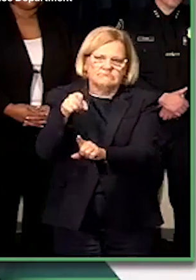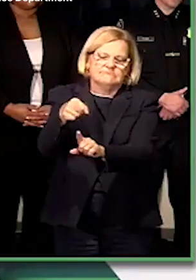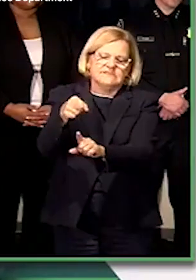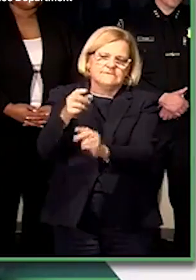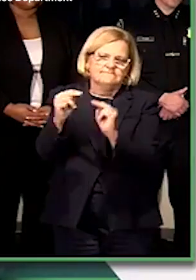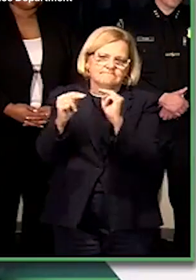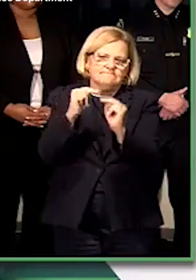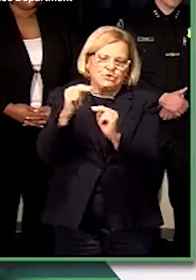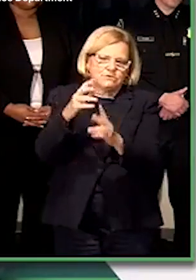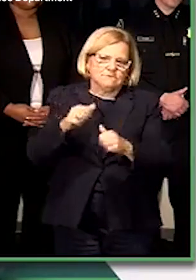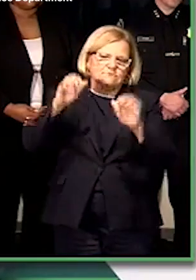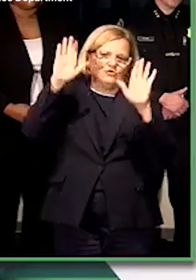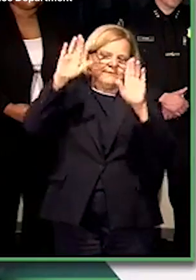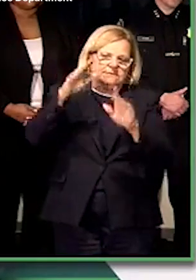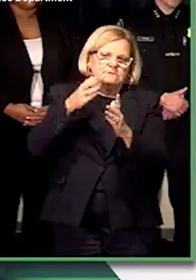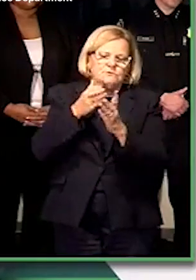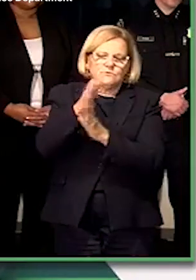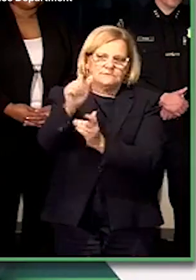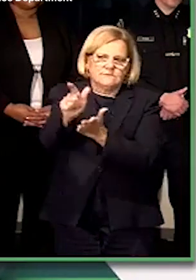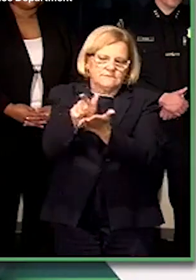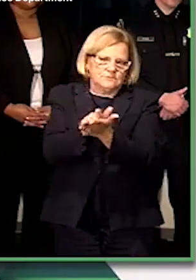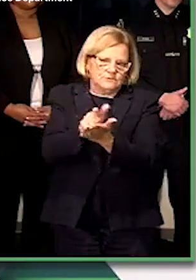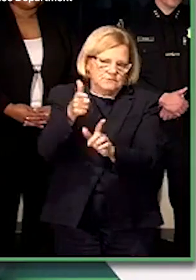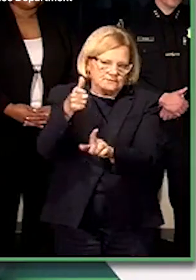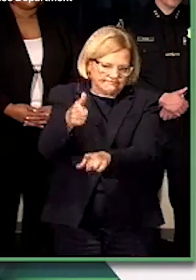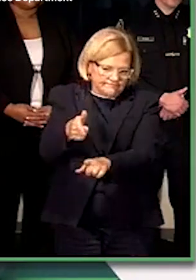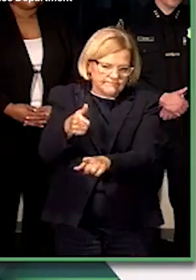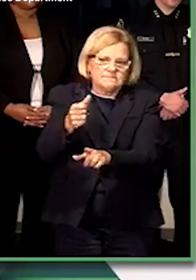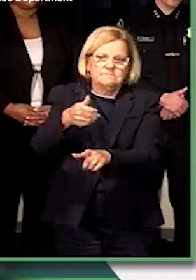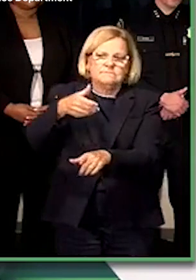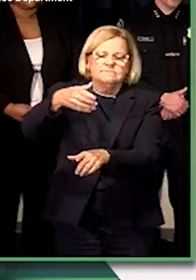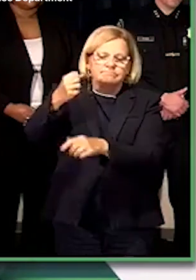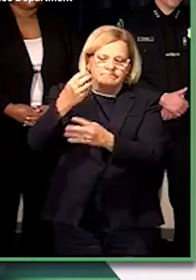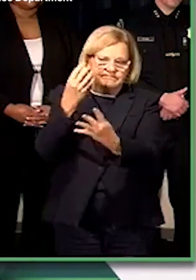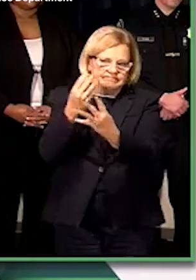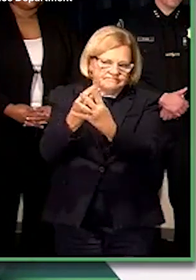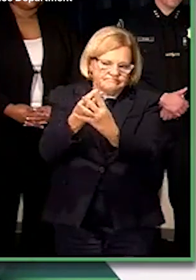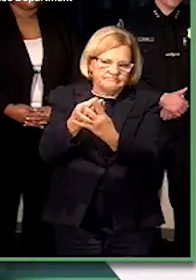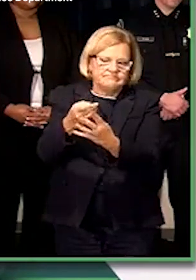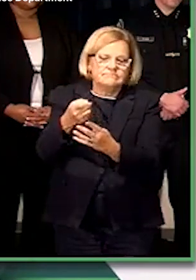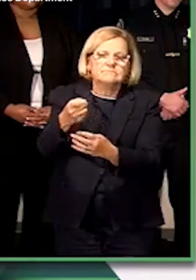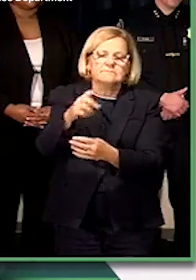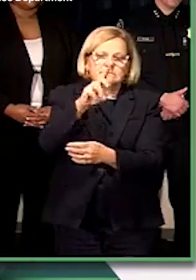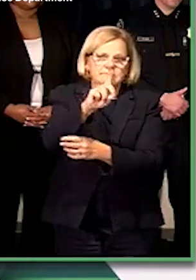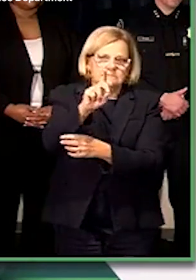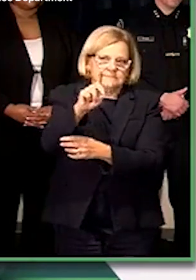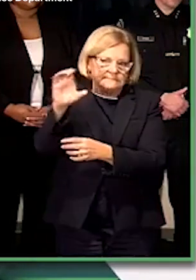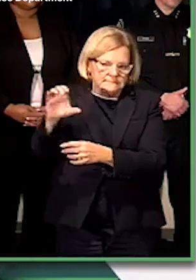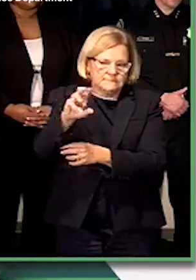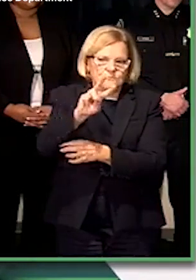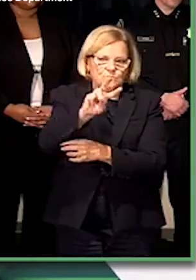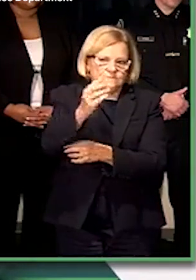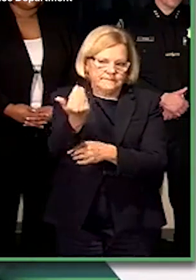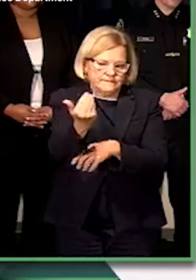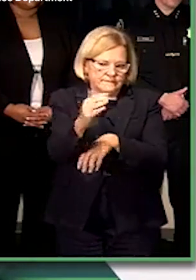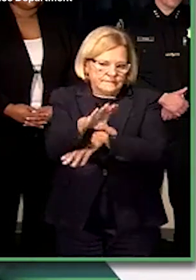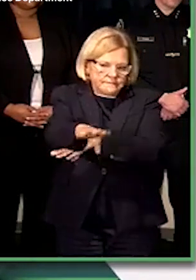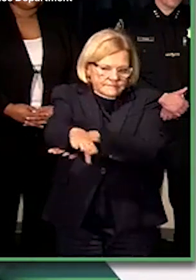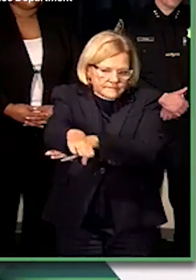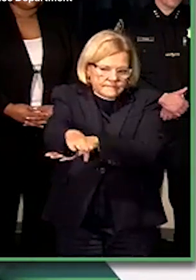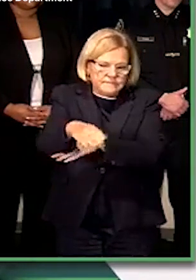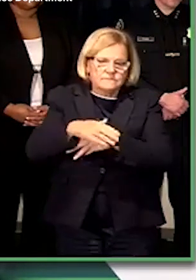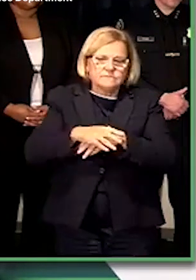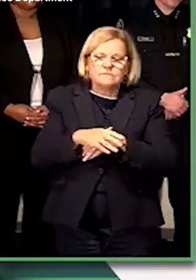negotiated his surrender via his lawyer, and he was taken into custody at the DDC at 2.15 p.m.